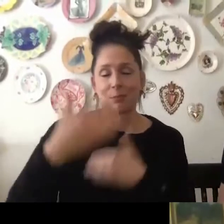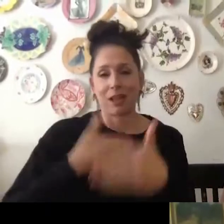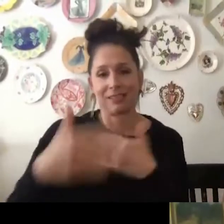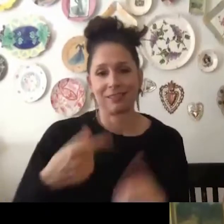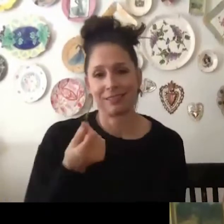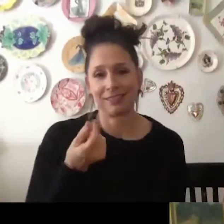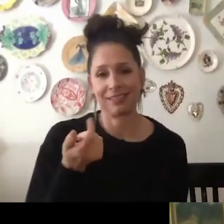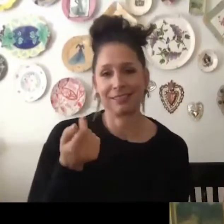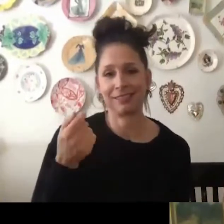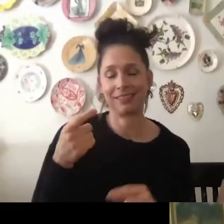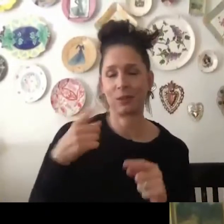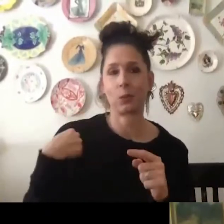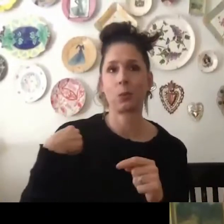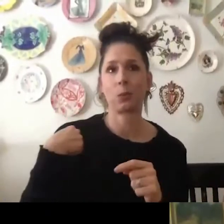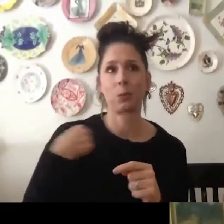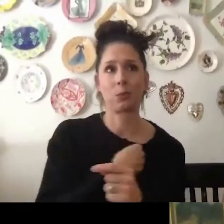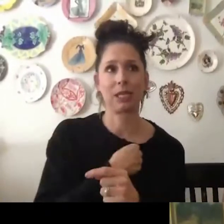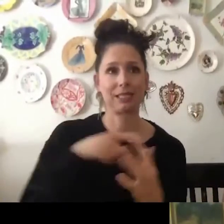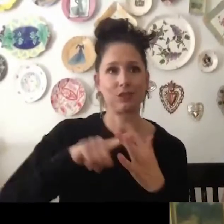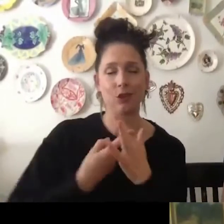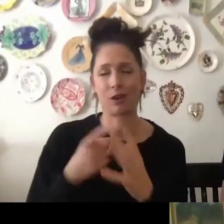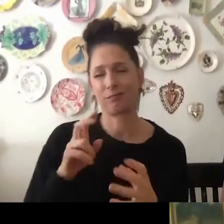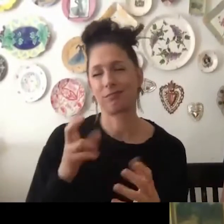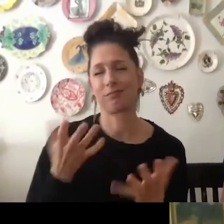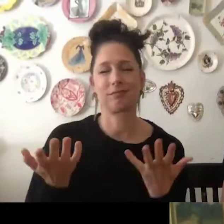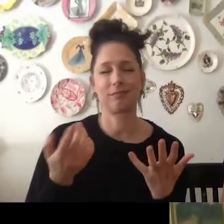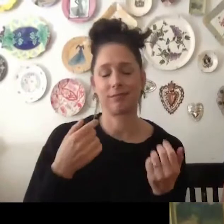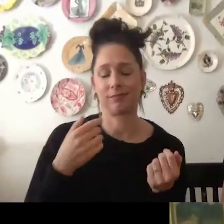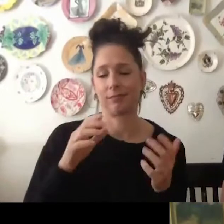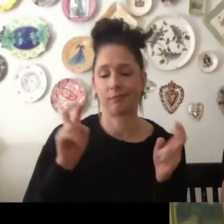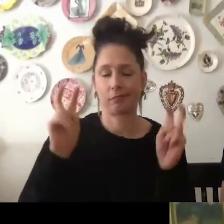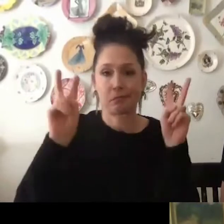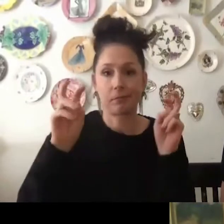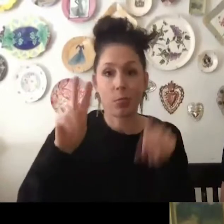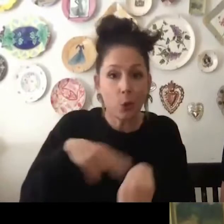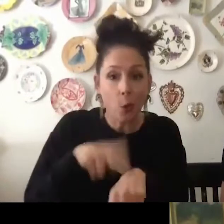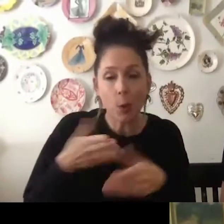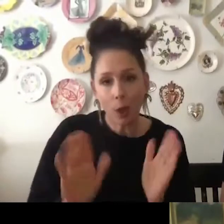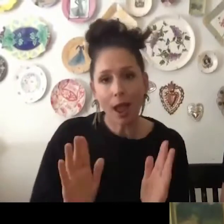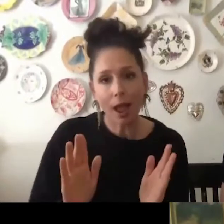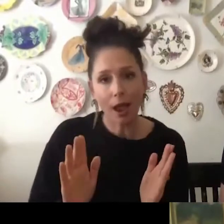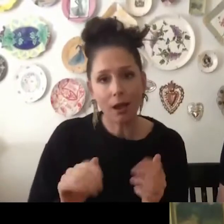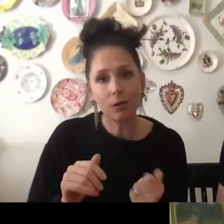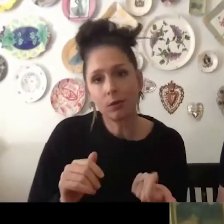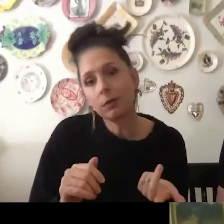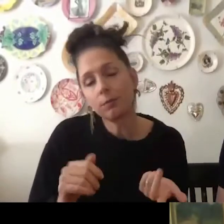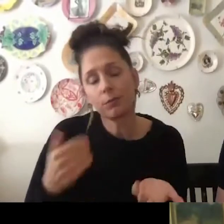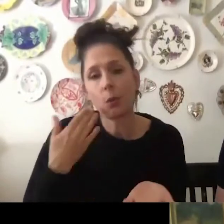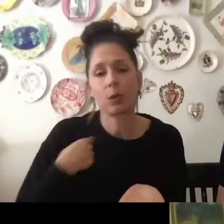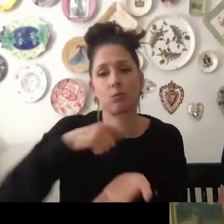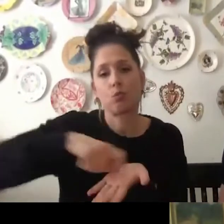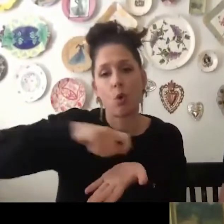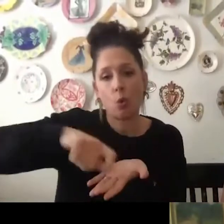It's a little bit of a crazy process. We started the normal way.